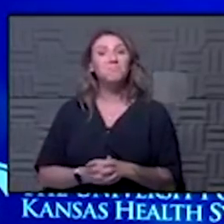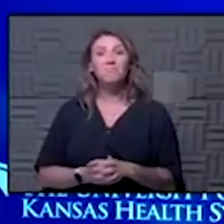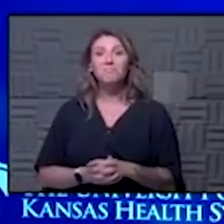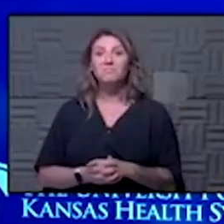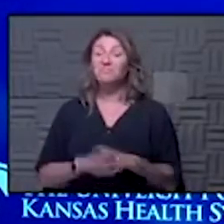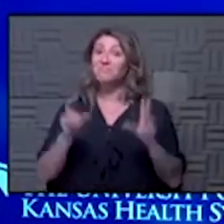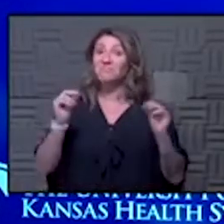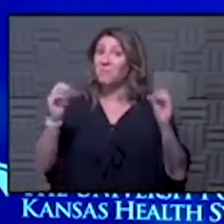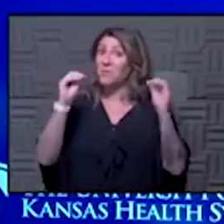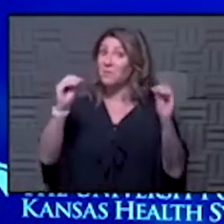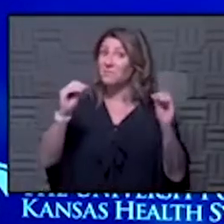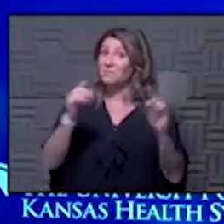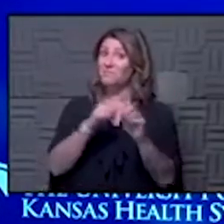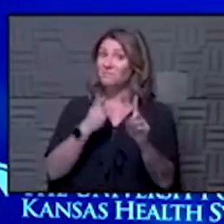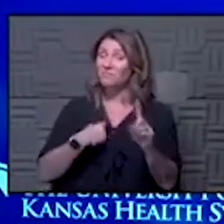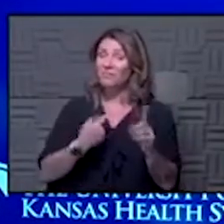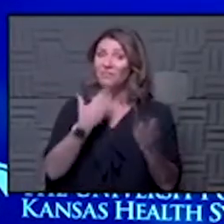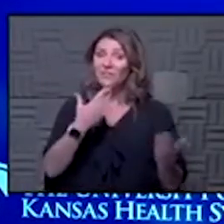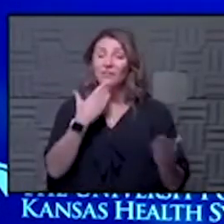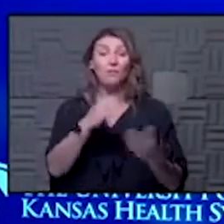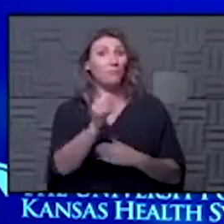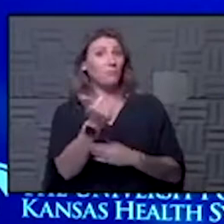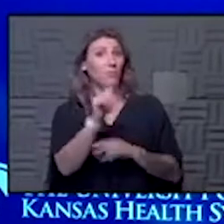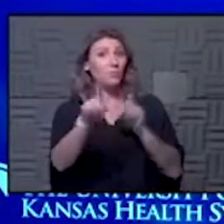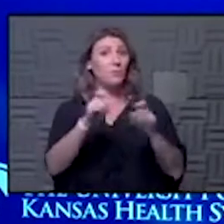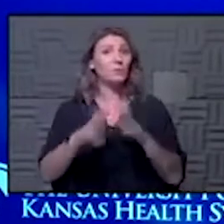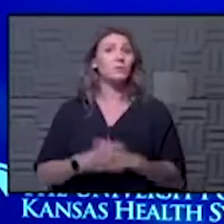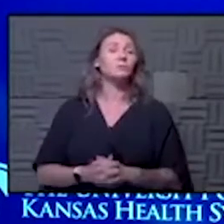No none for me thank you. Good. Other questions?